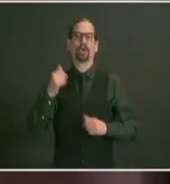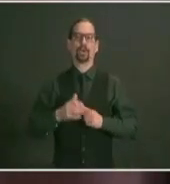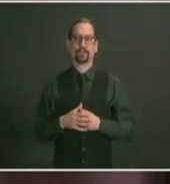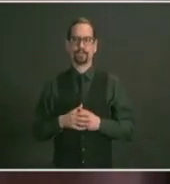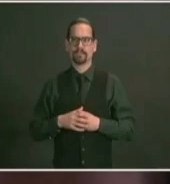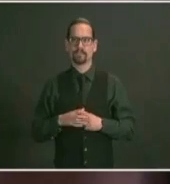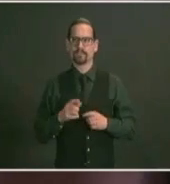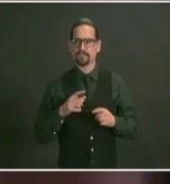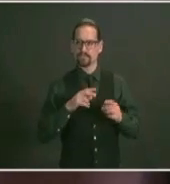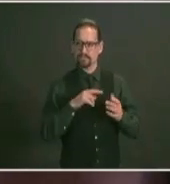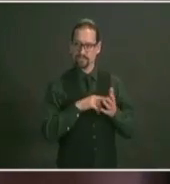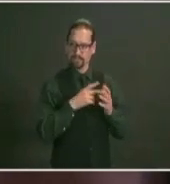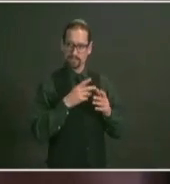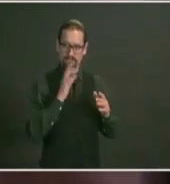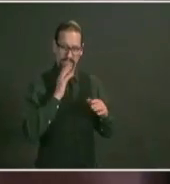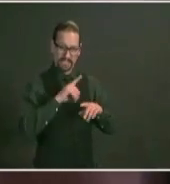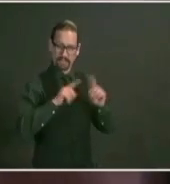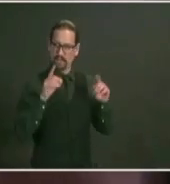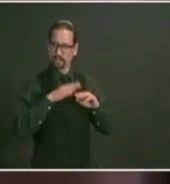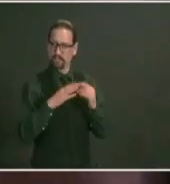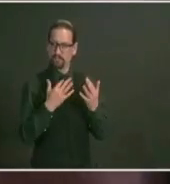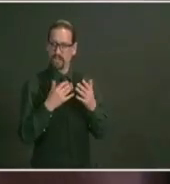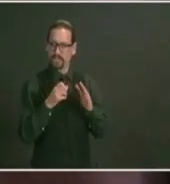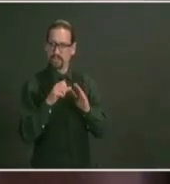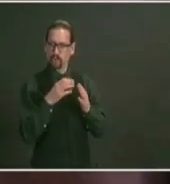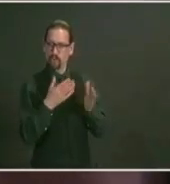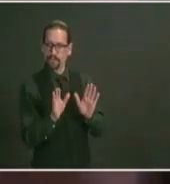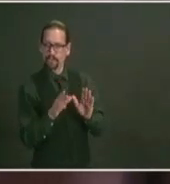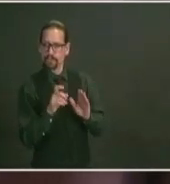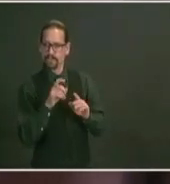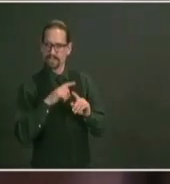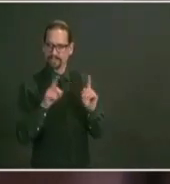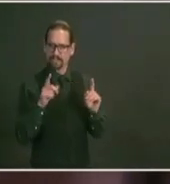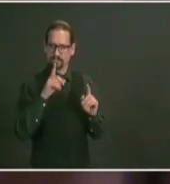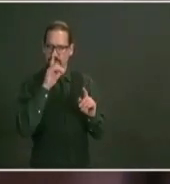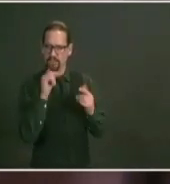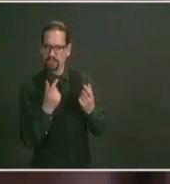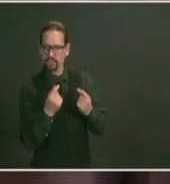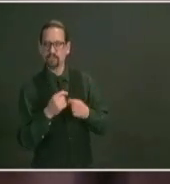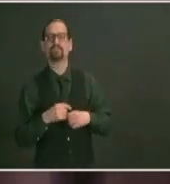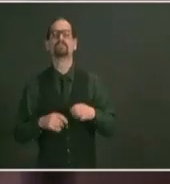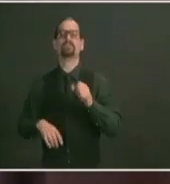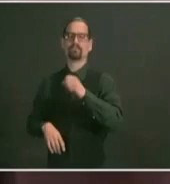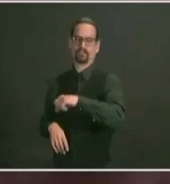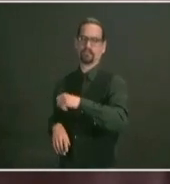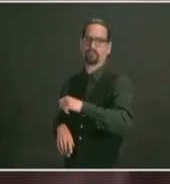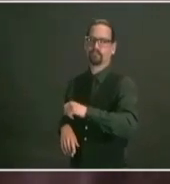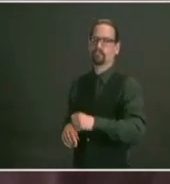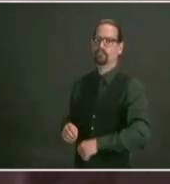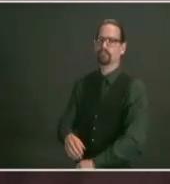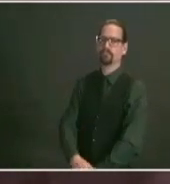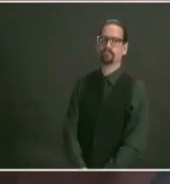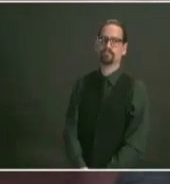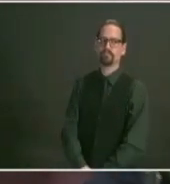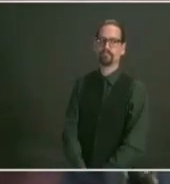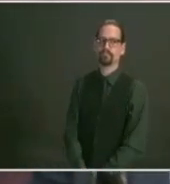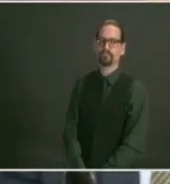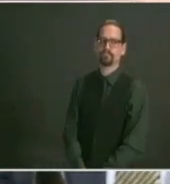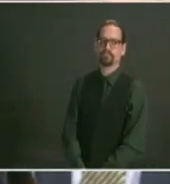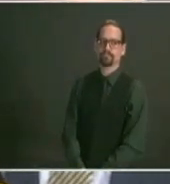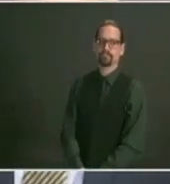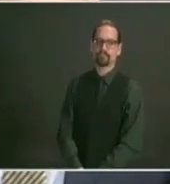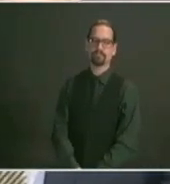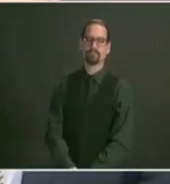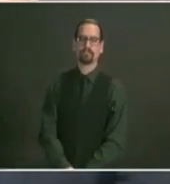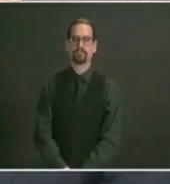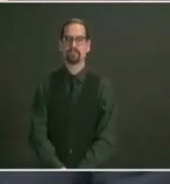that's correct many of the events that are planned for the summer now whether